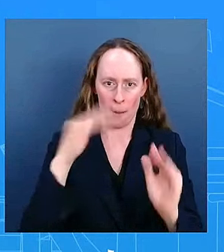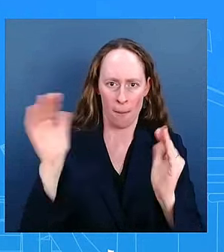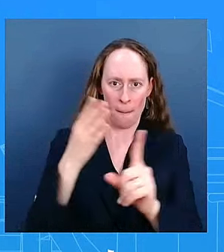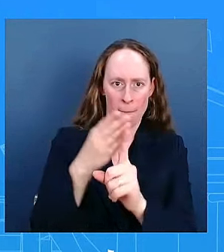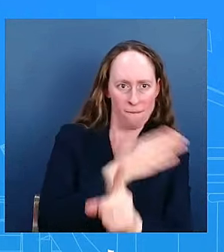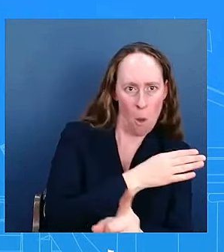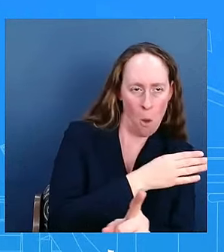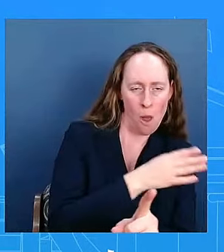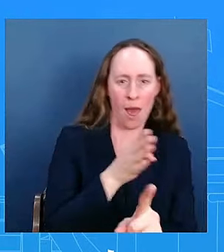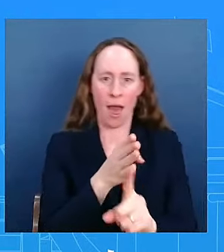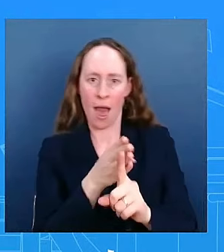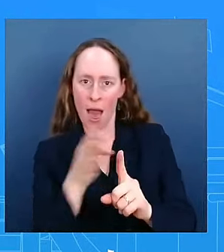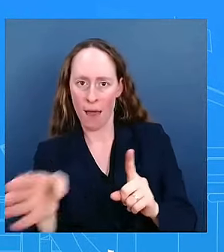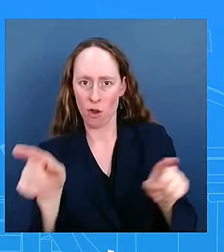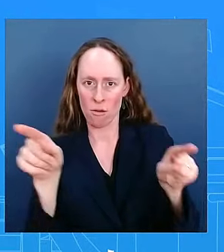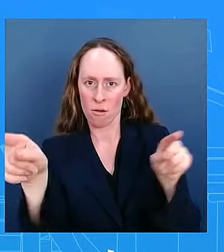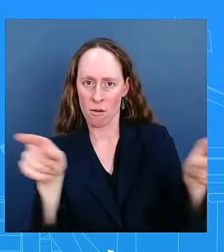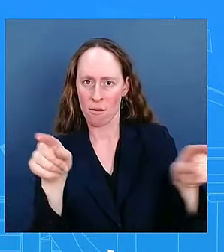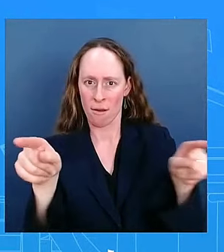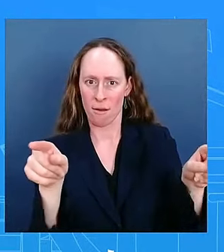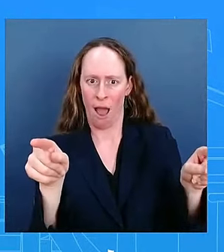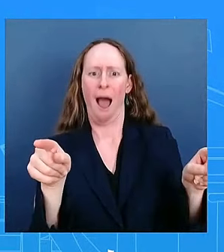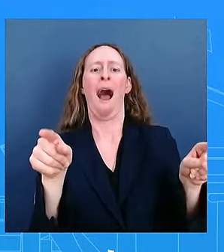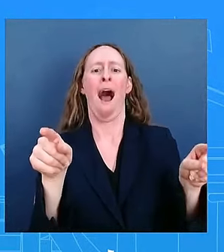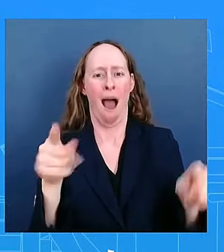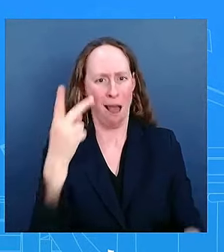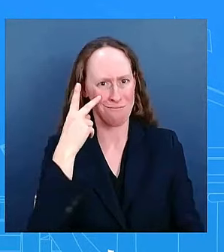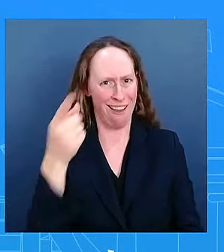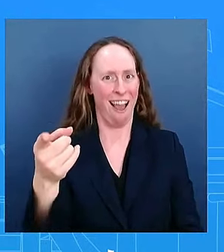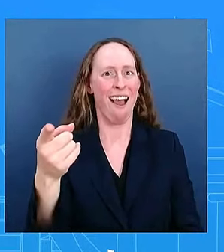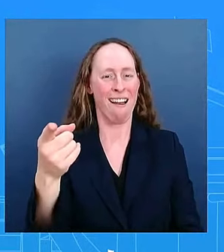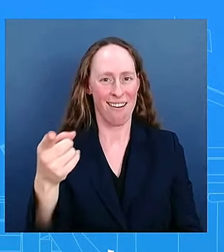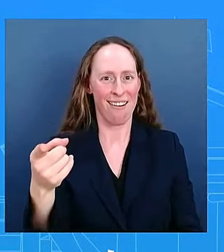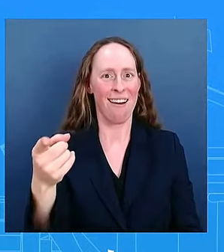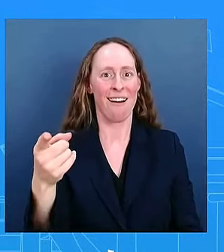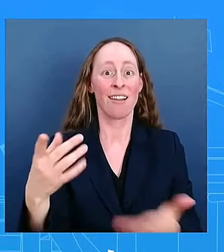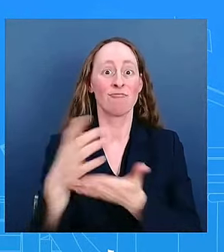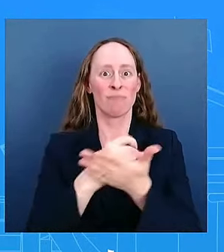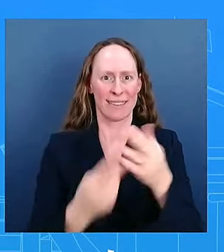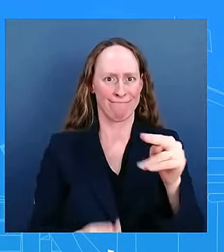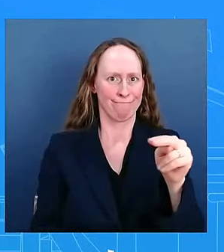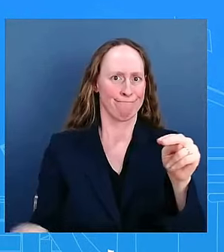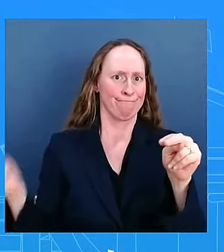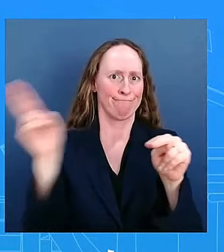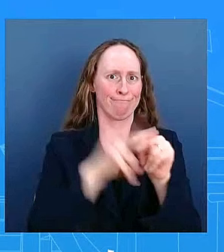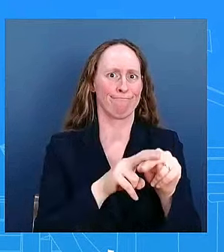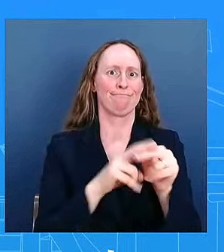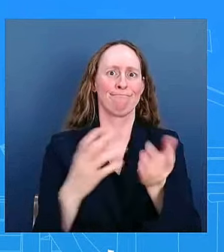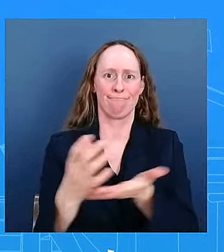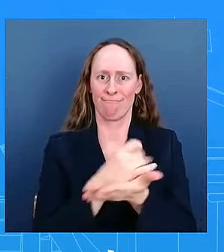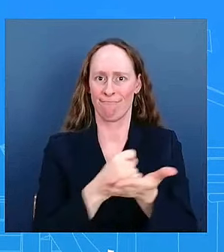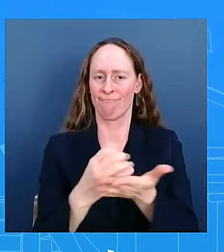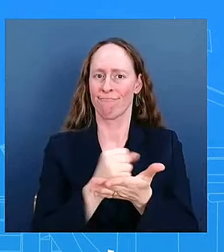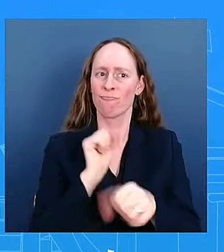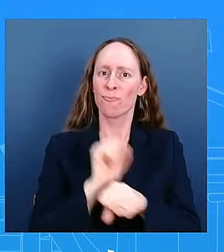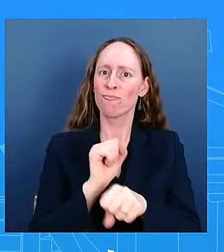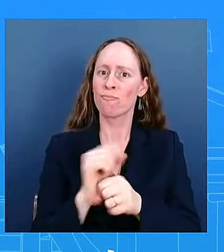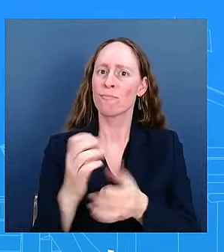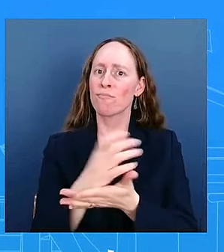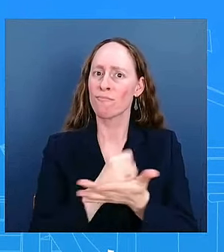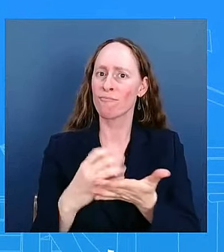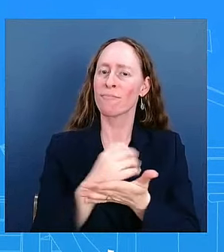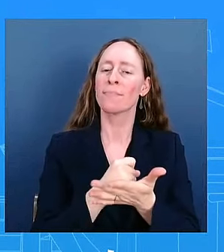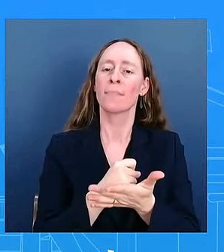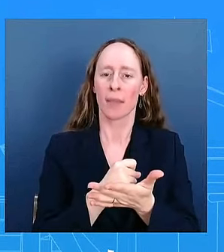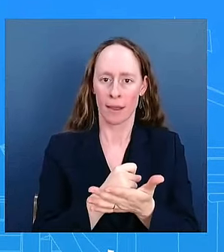like i i uh stated in my uh in my comments today and we have uh many of these indicators that we're happy to share with